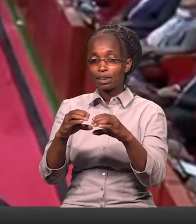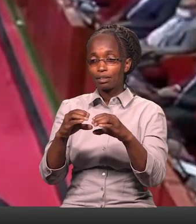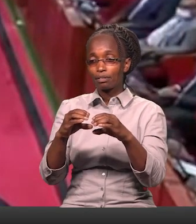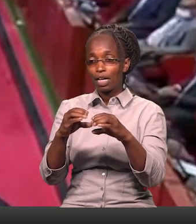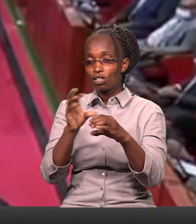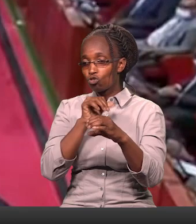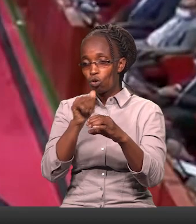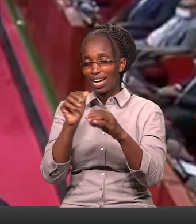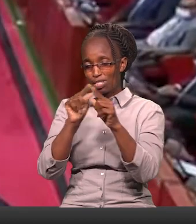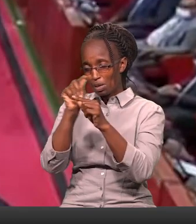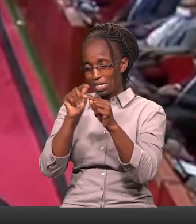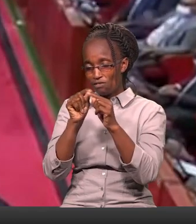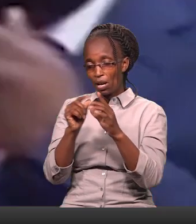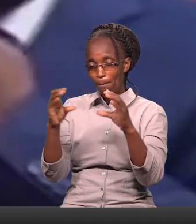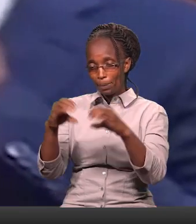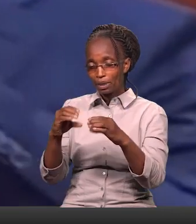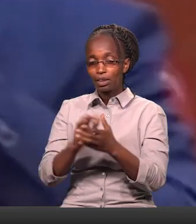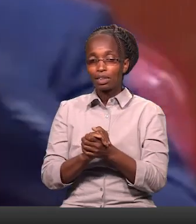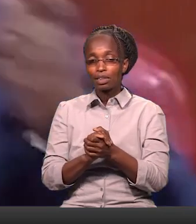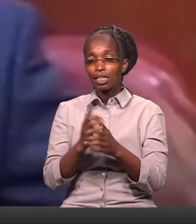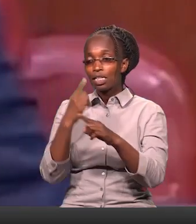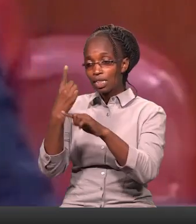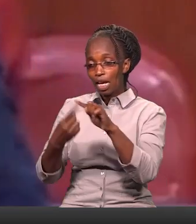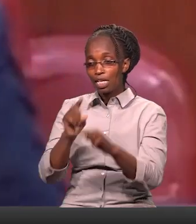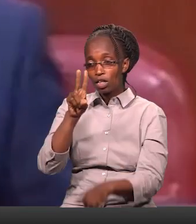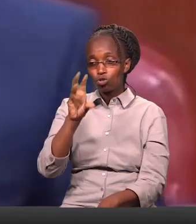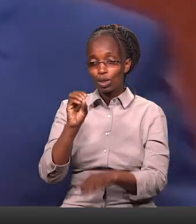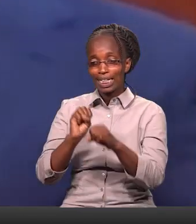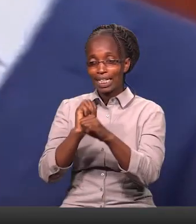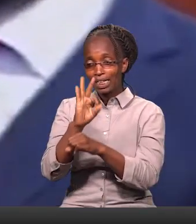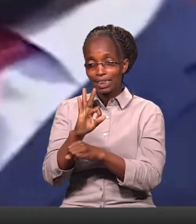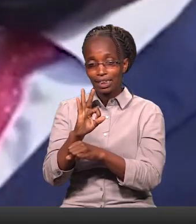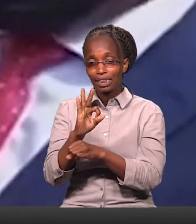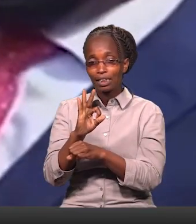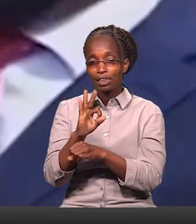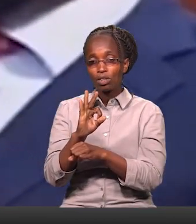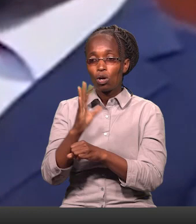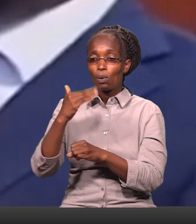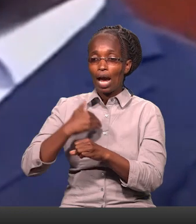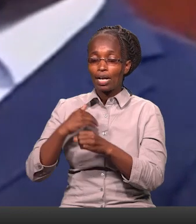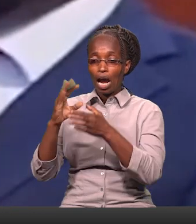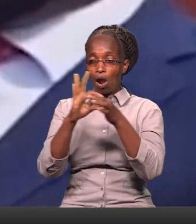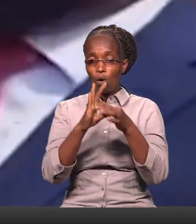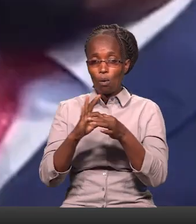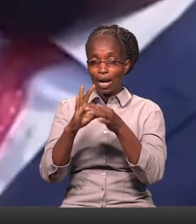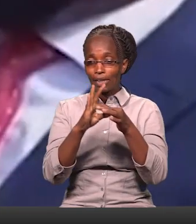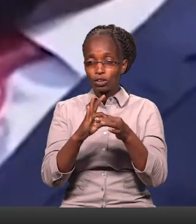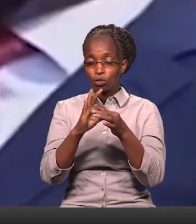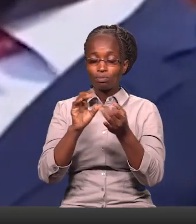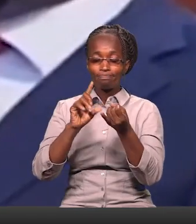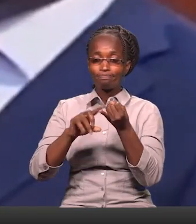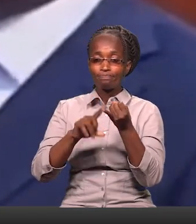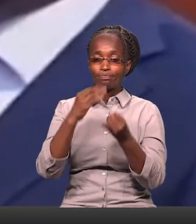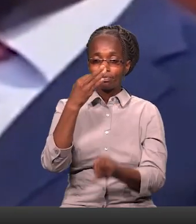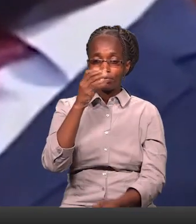ya vyama wala siichama binafsi Mr. Speaker, in 2013, we were in code coalition, Mr. Speaker